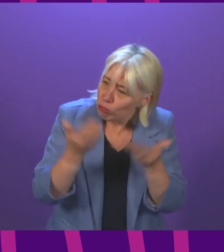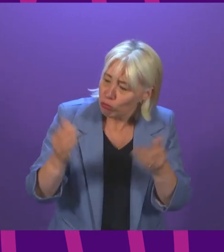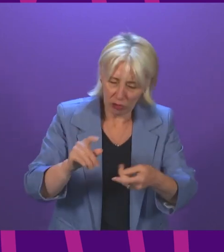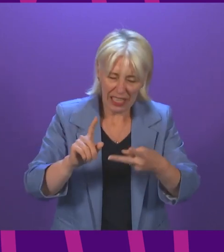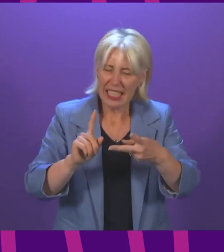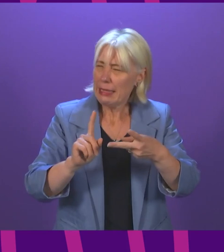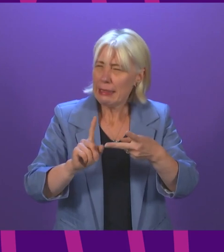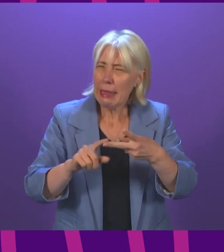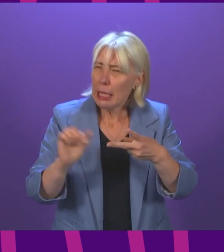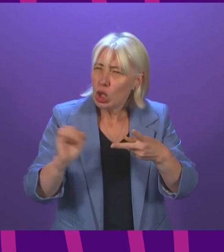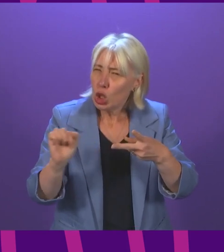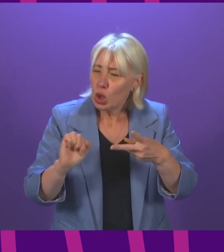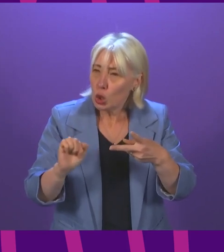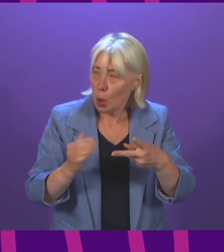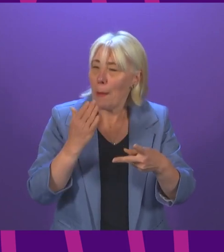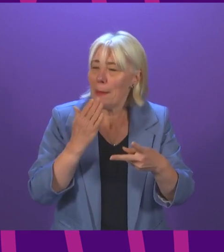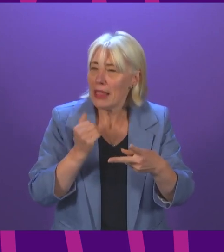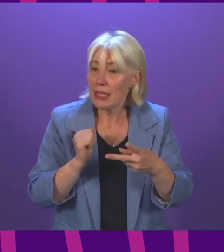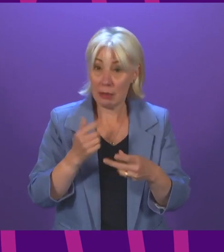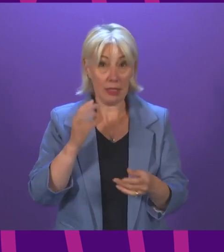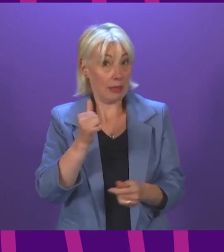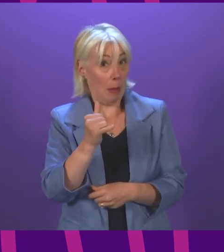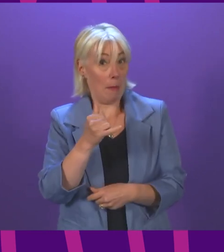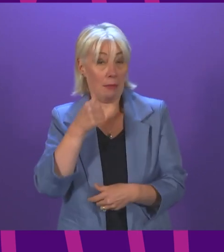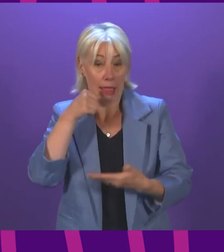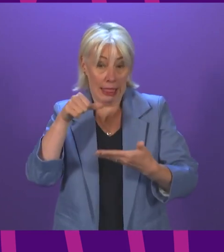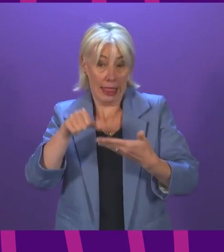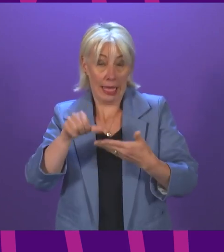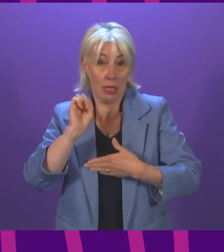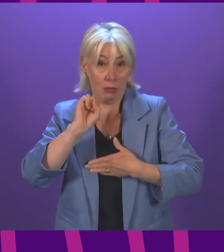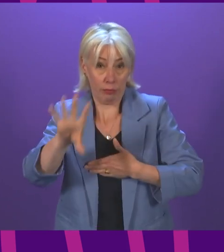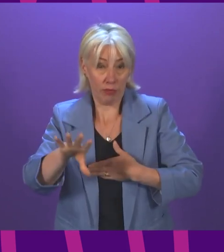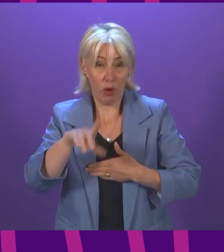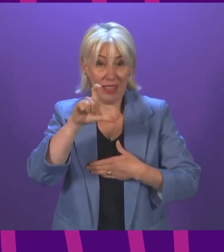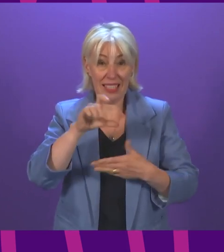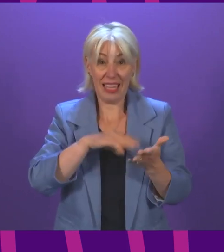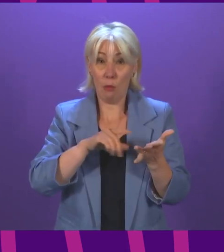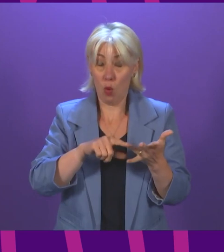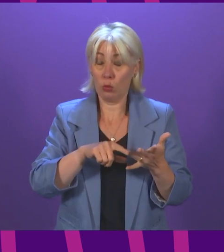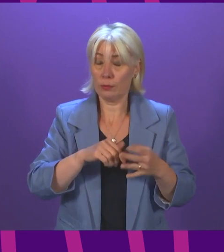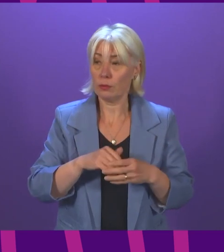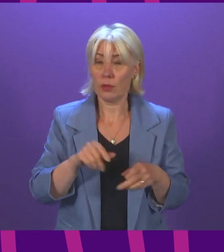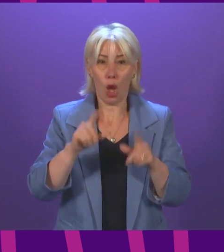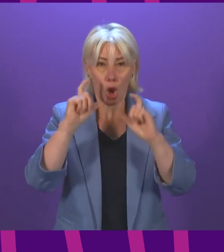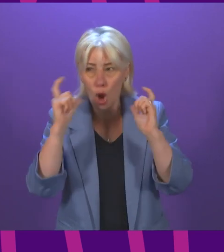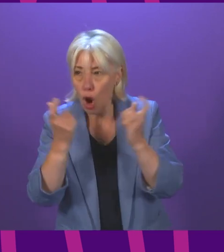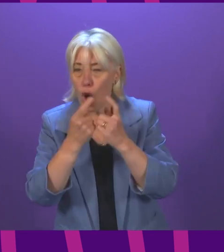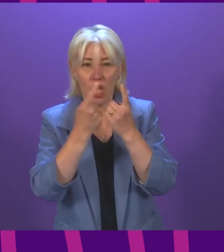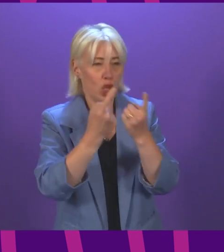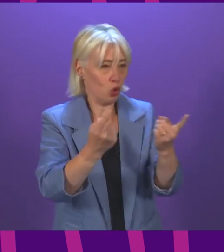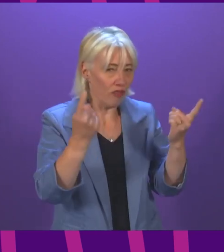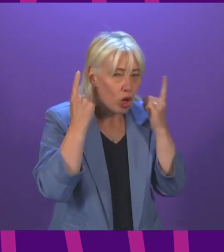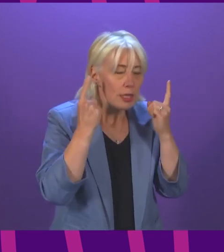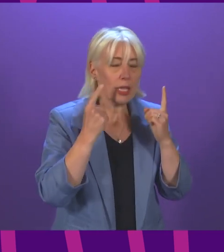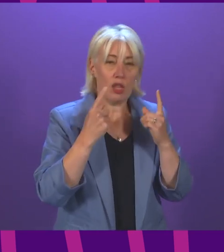reason to complete their vaccination. That includes a personal letter from our chief medical officer. We continue to work with colleges and universities to